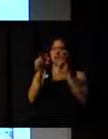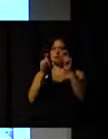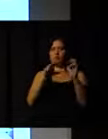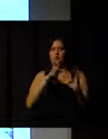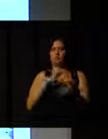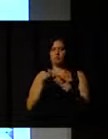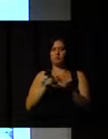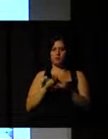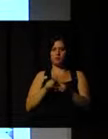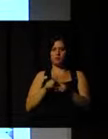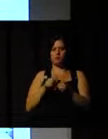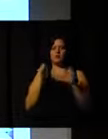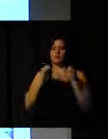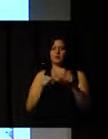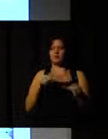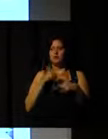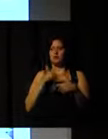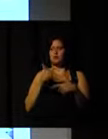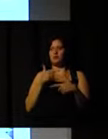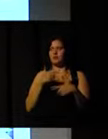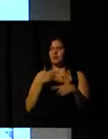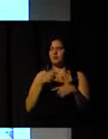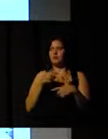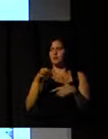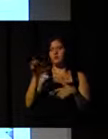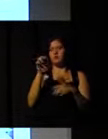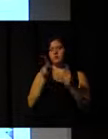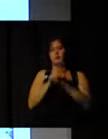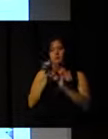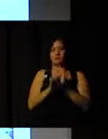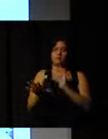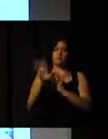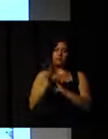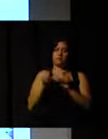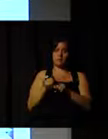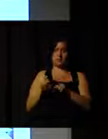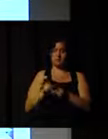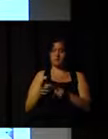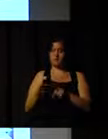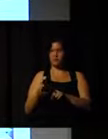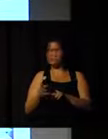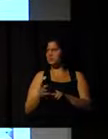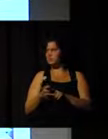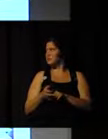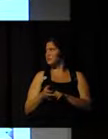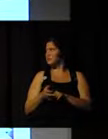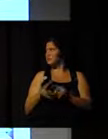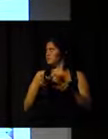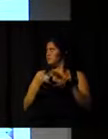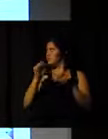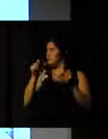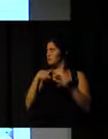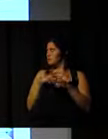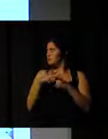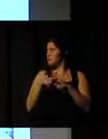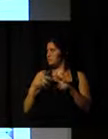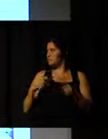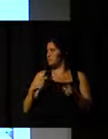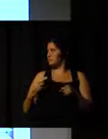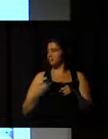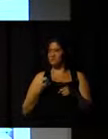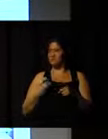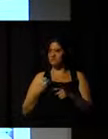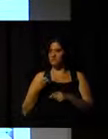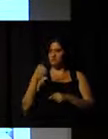opportunity to work. And that's quite positive. It's very important. But besides these tools, there is another